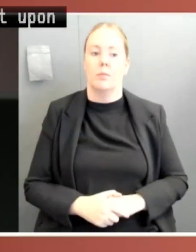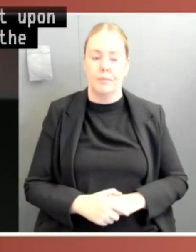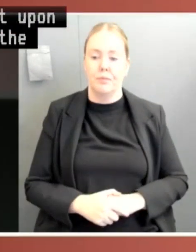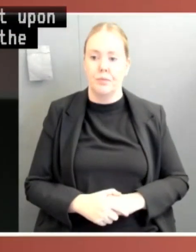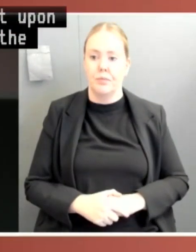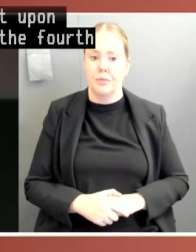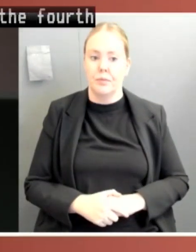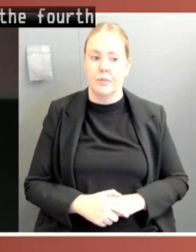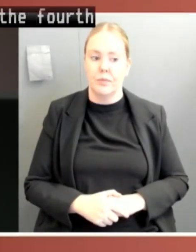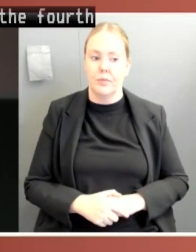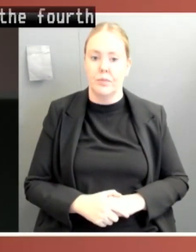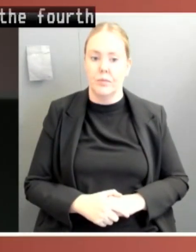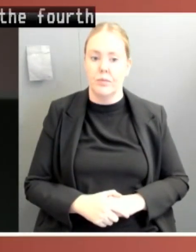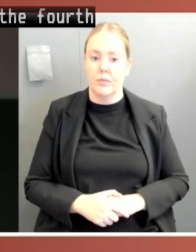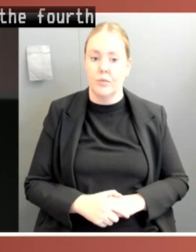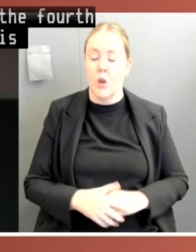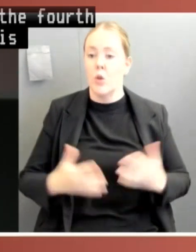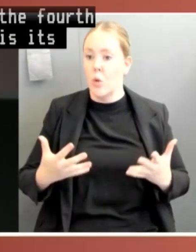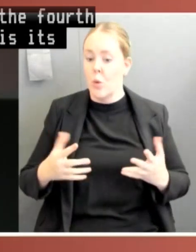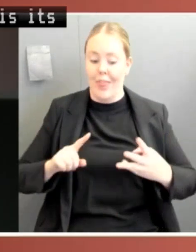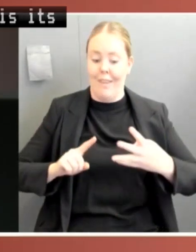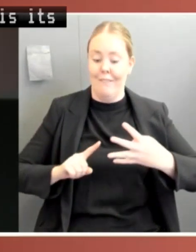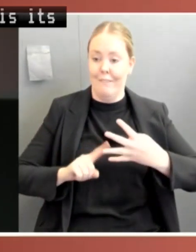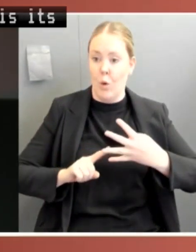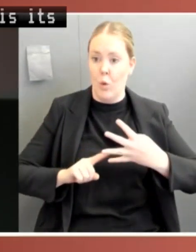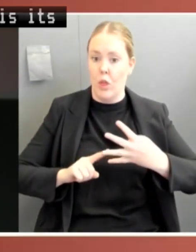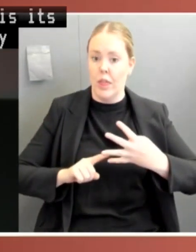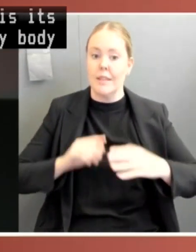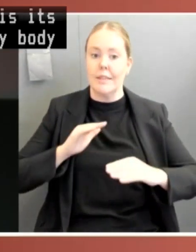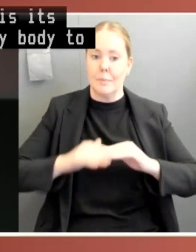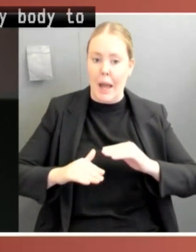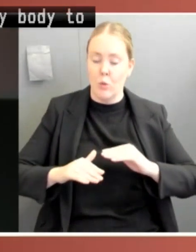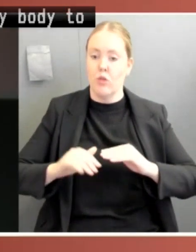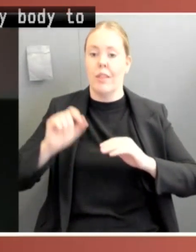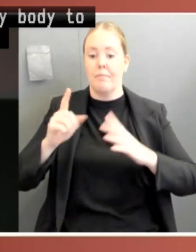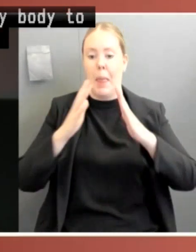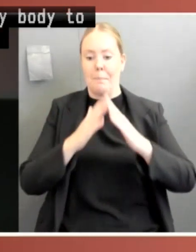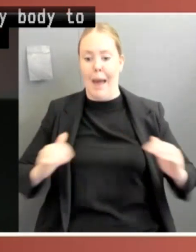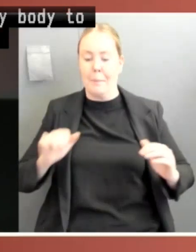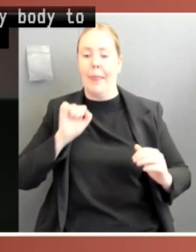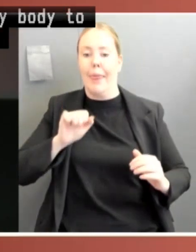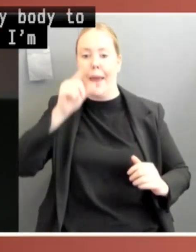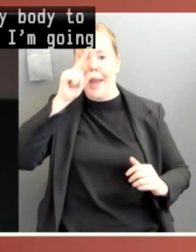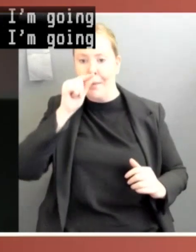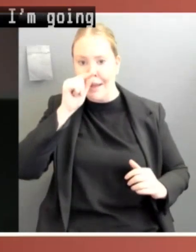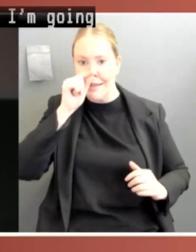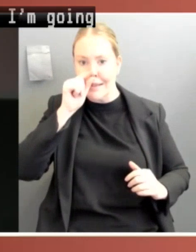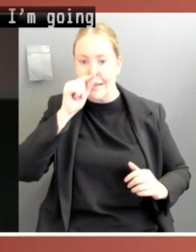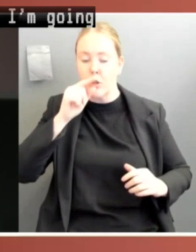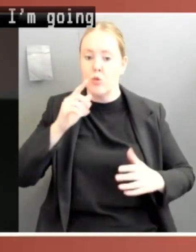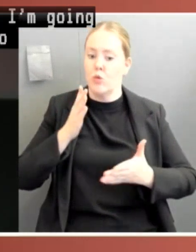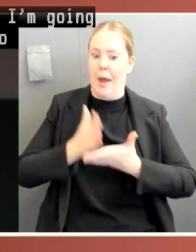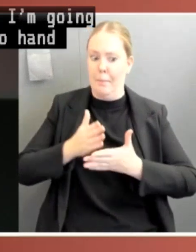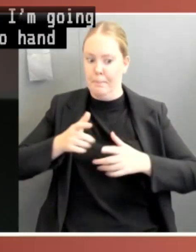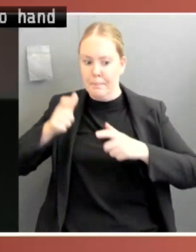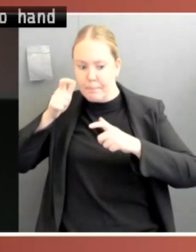capacity as a parliamentary body to scrutinise in those areas. Now, I'm going to stop there. I'm going to hand over to Harry, who's going to take you through. And